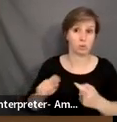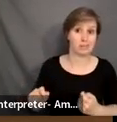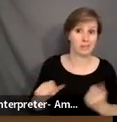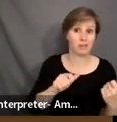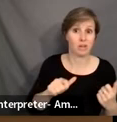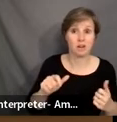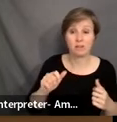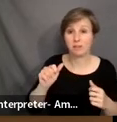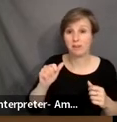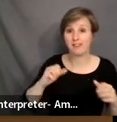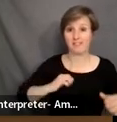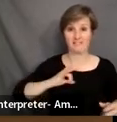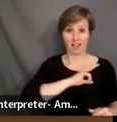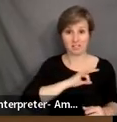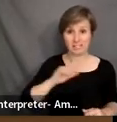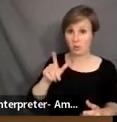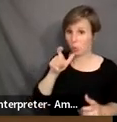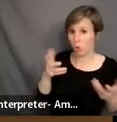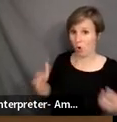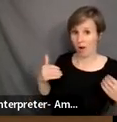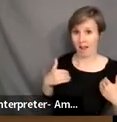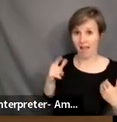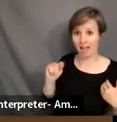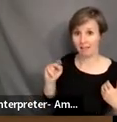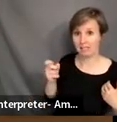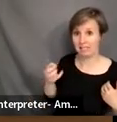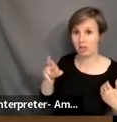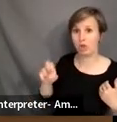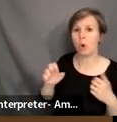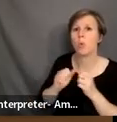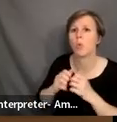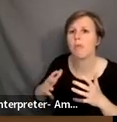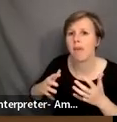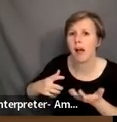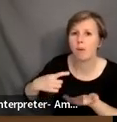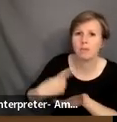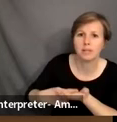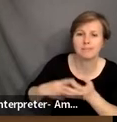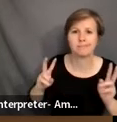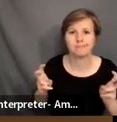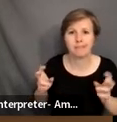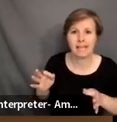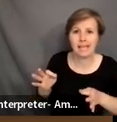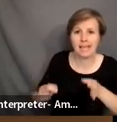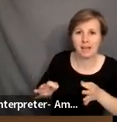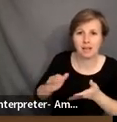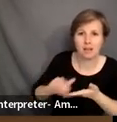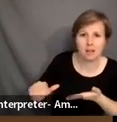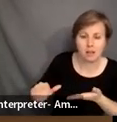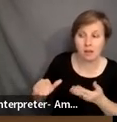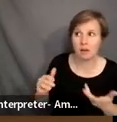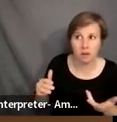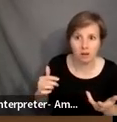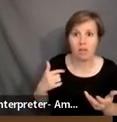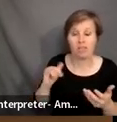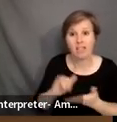tenure faculty without them having a type of dismissal hearing. And this is very important because, as we know,